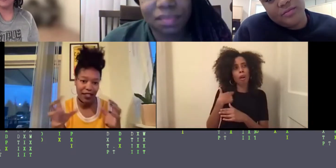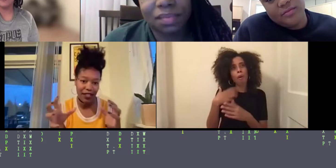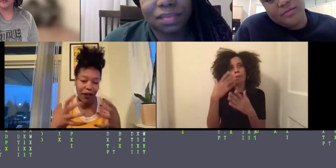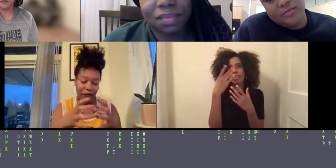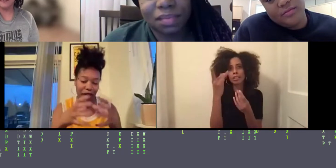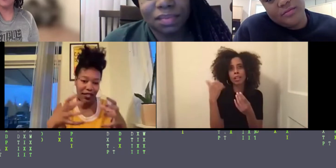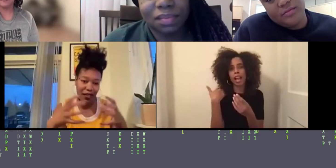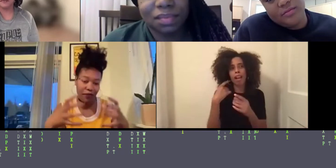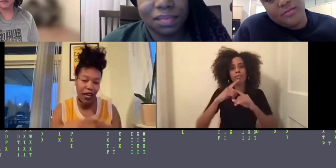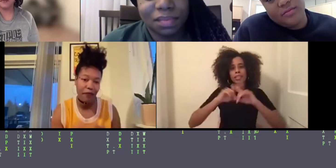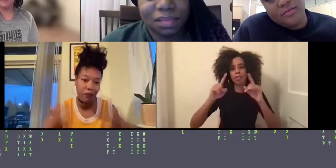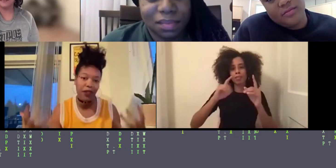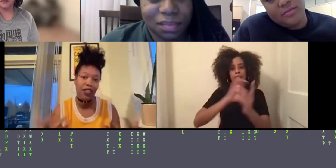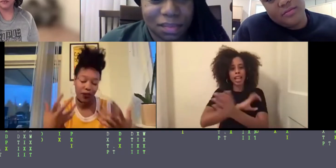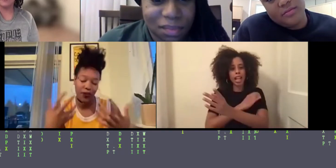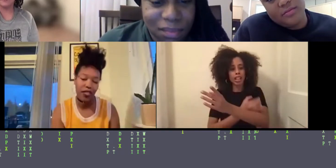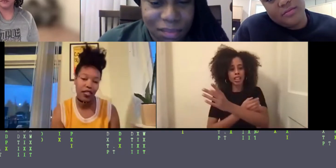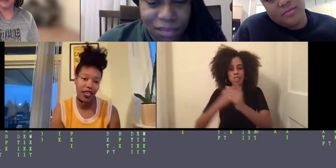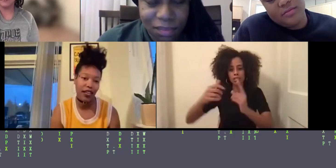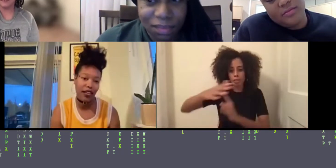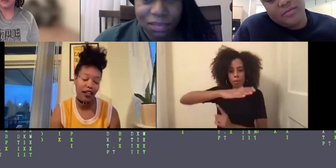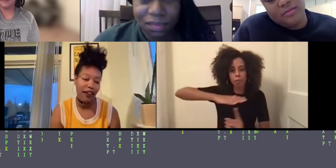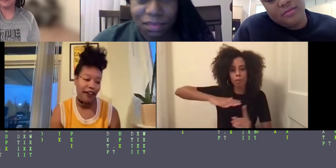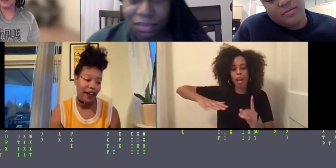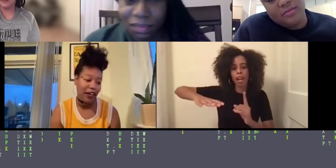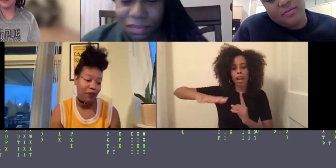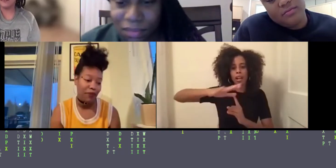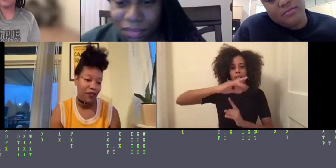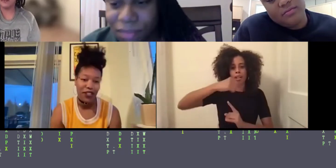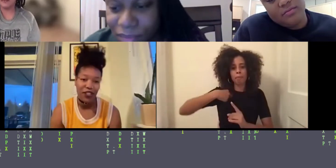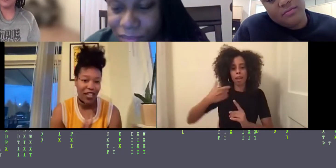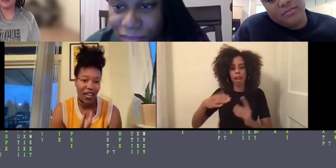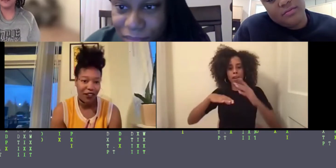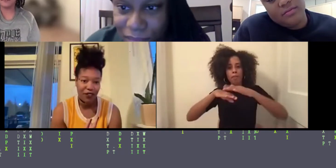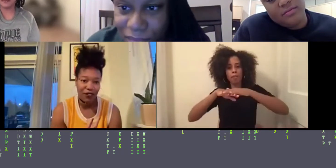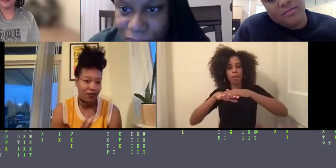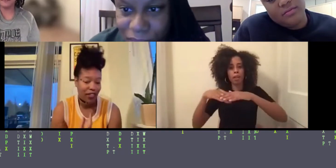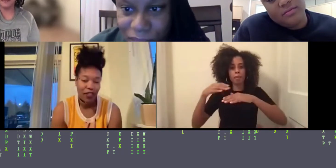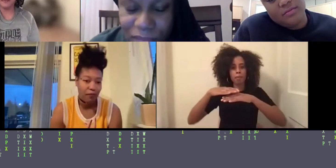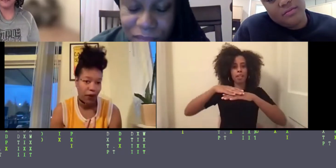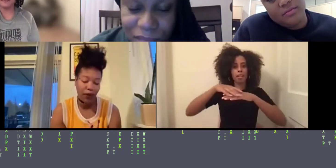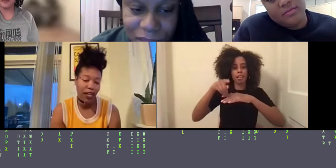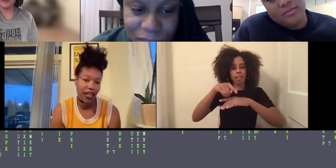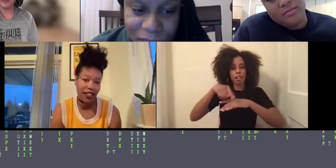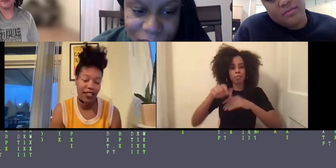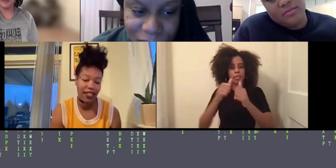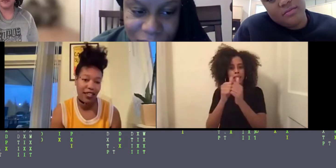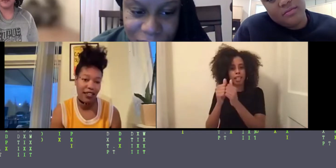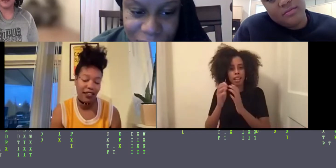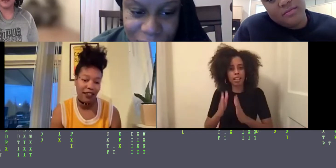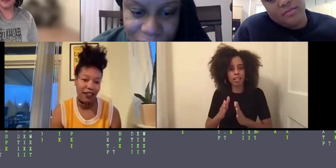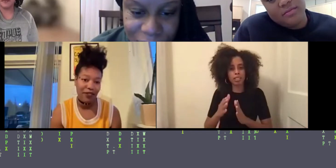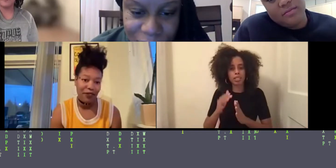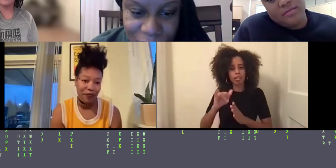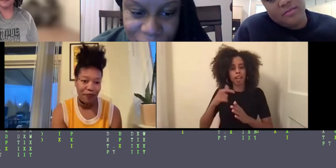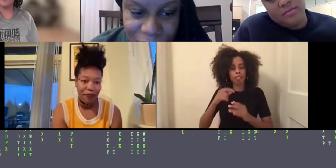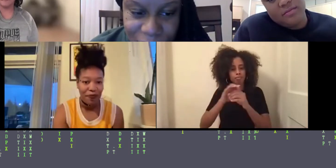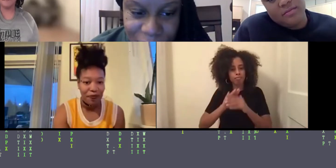facets around me at the same time, melting those things together. So that's just kind of like the mode that I exist in.